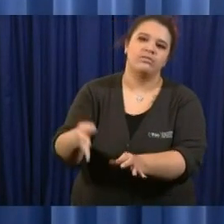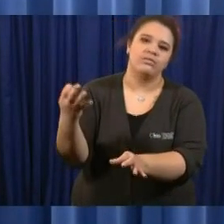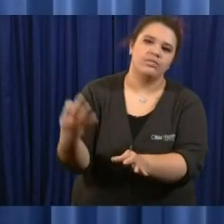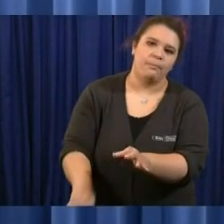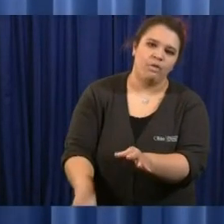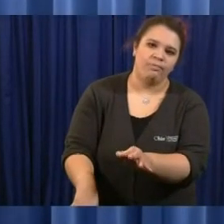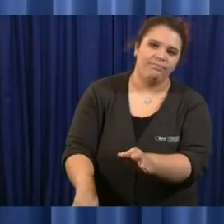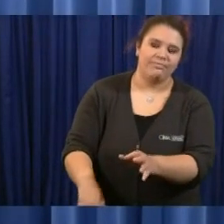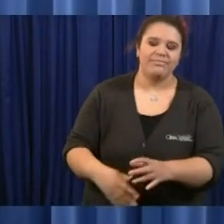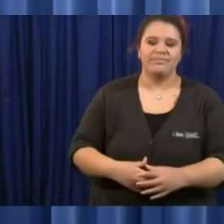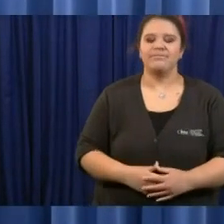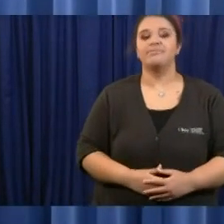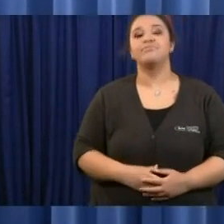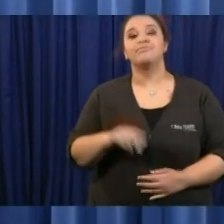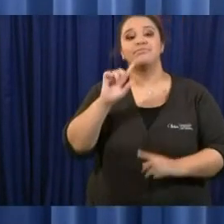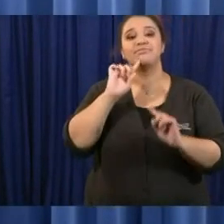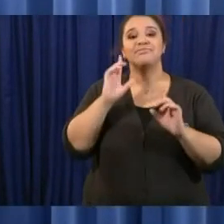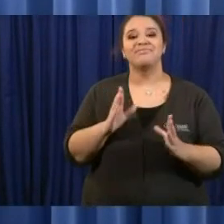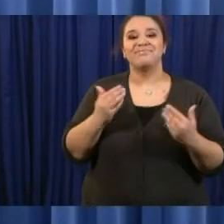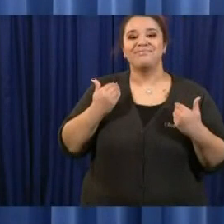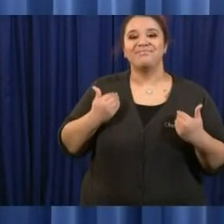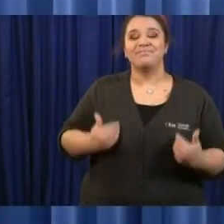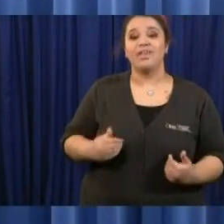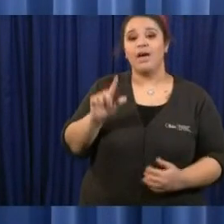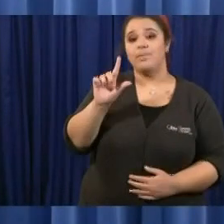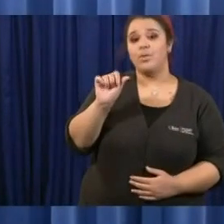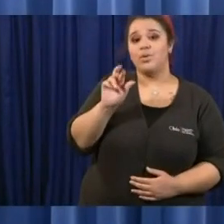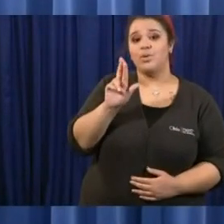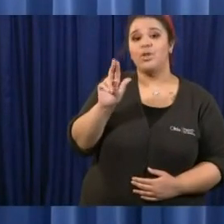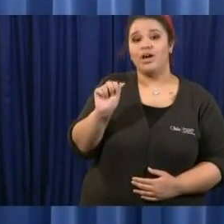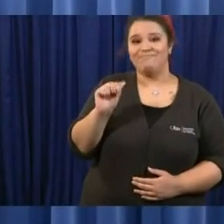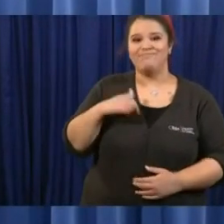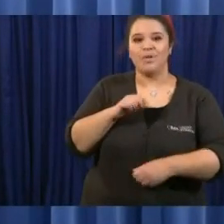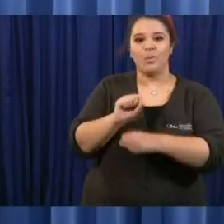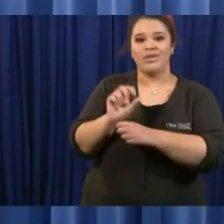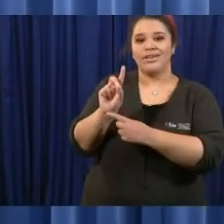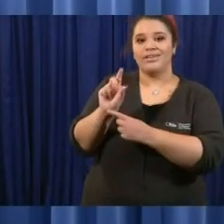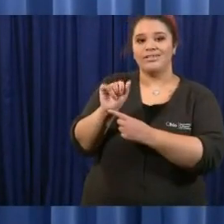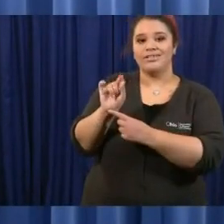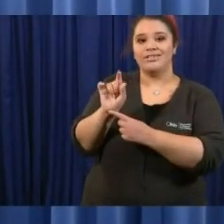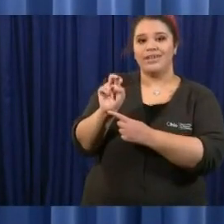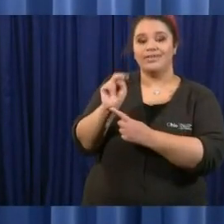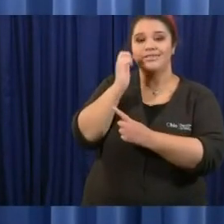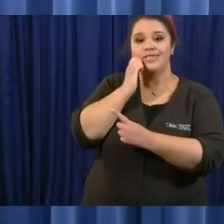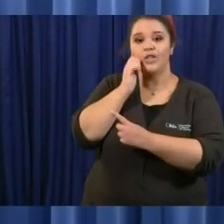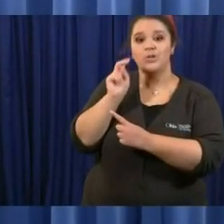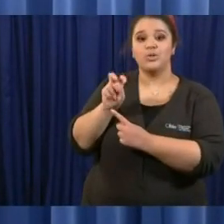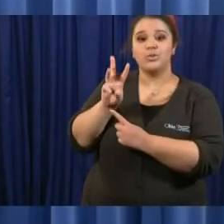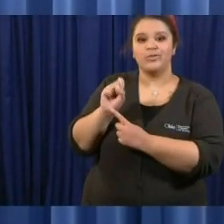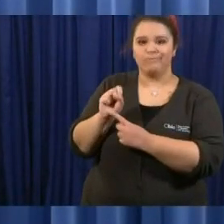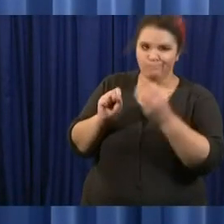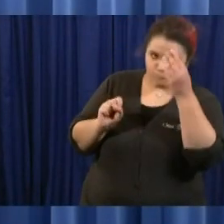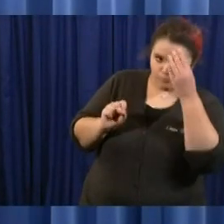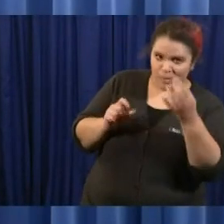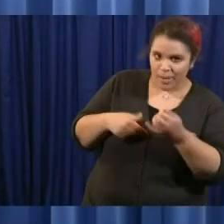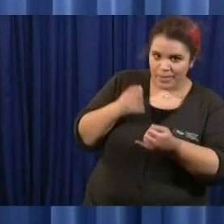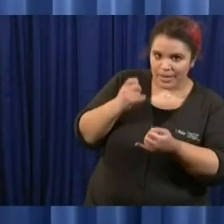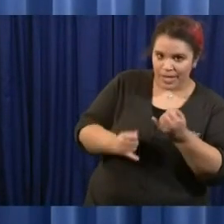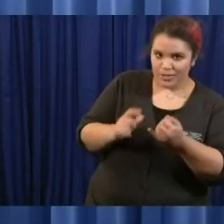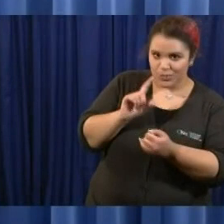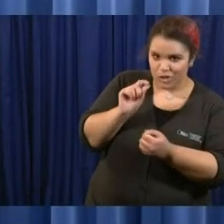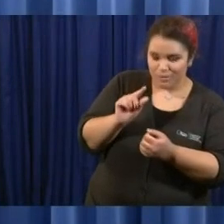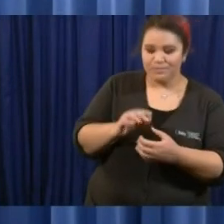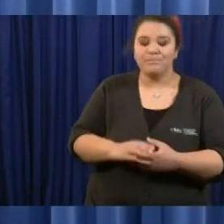governor this is laura bischoff dayton daily news i'm the last question i wanted to ask you about colleges urbana university is